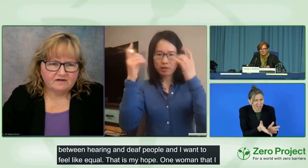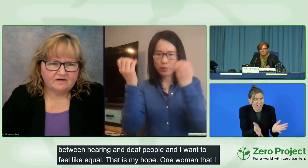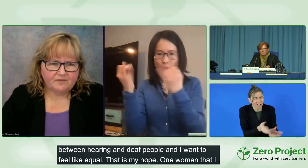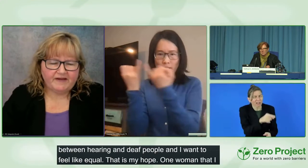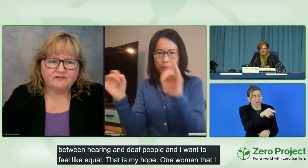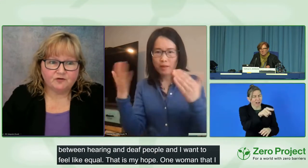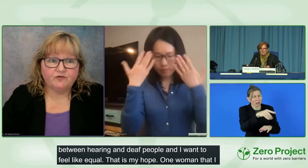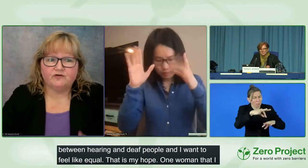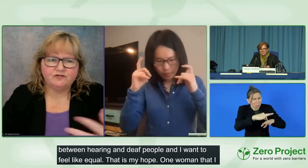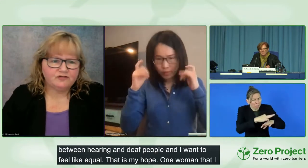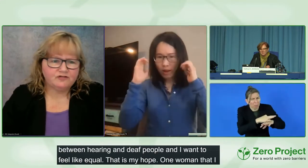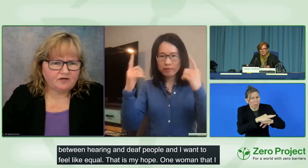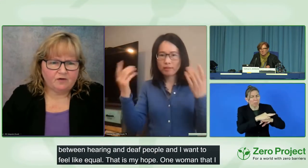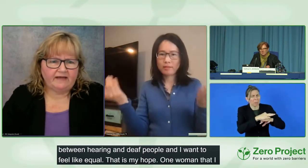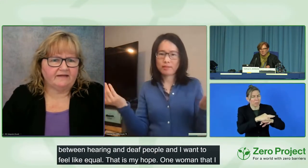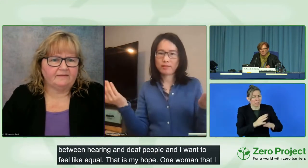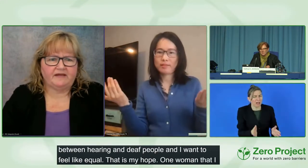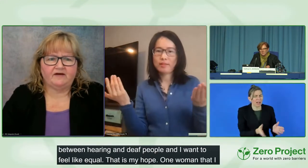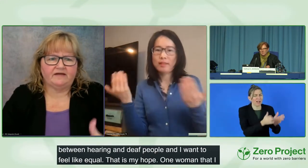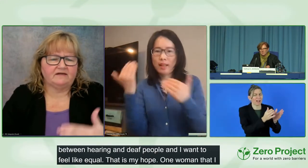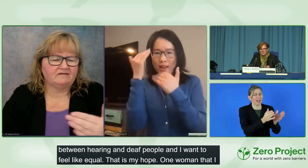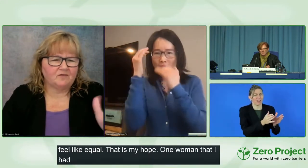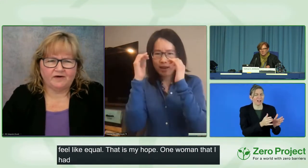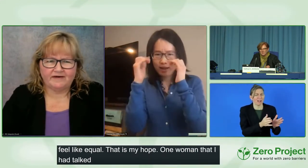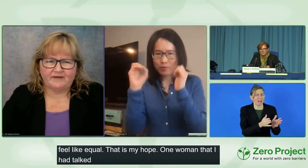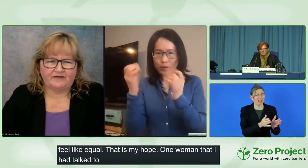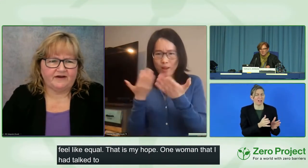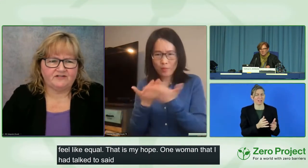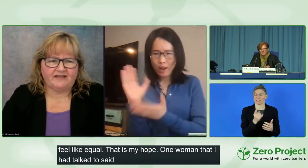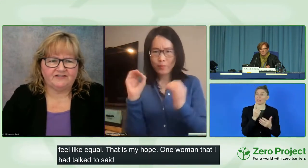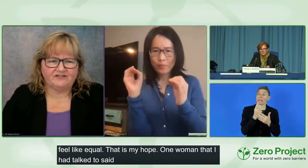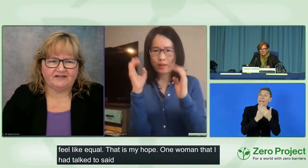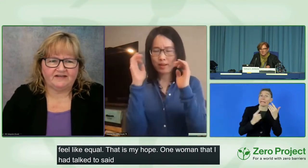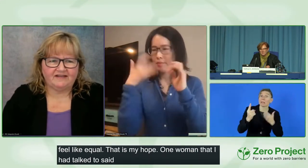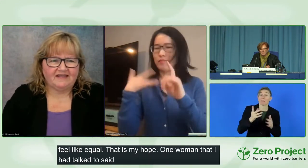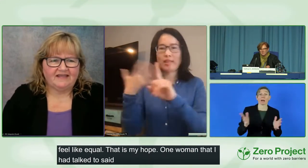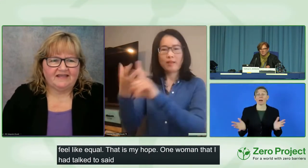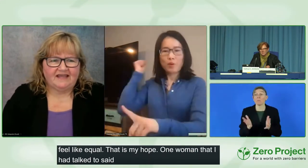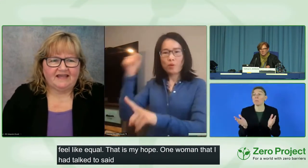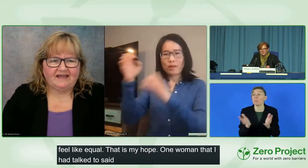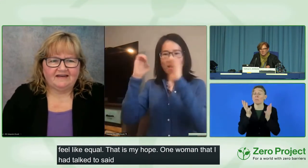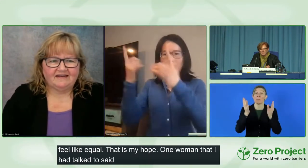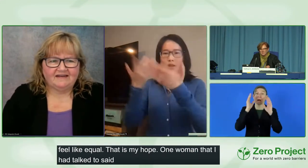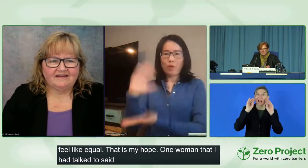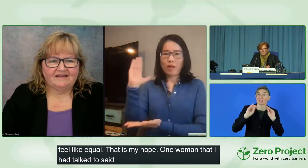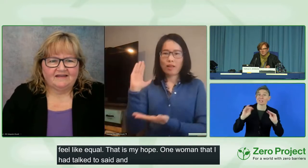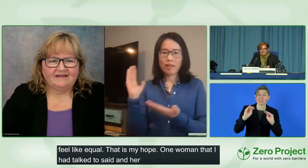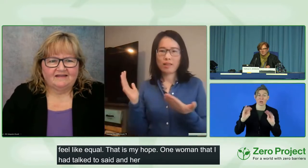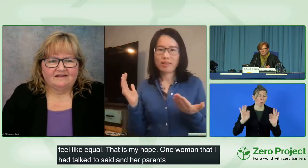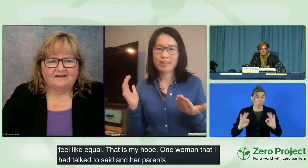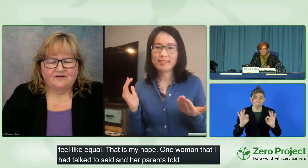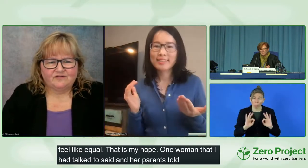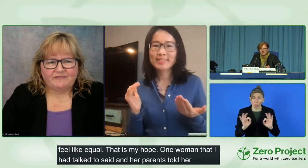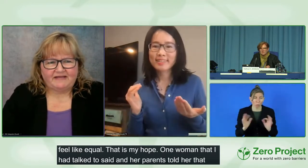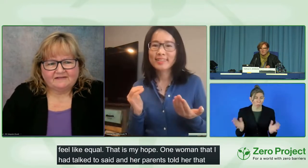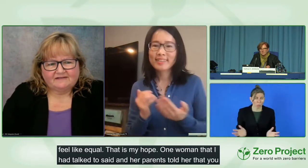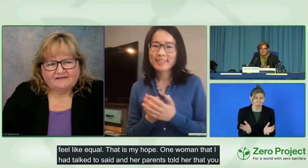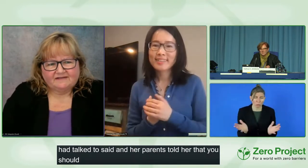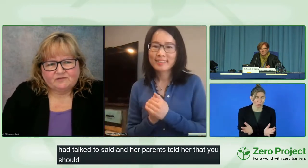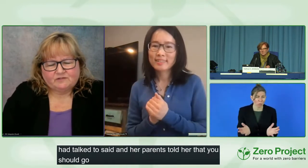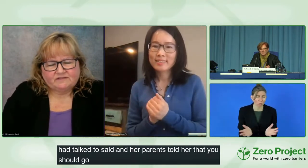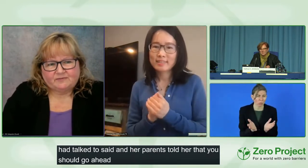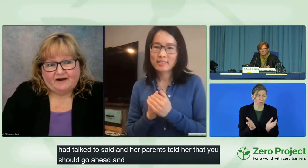parents told her, you should just go ahead and get married and don't worry about your education. And, you know,